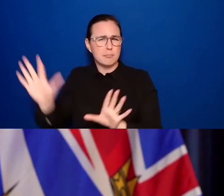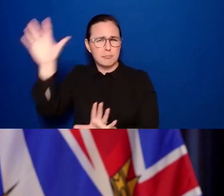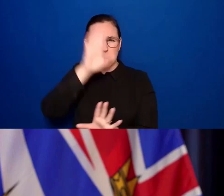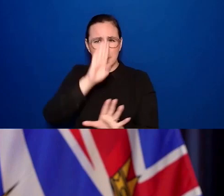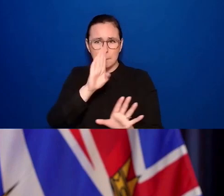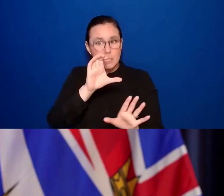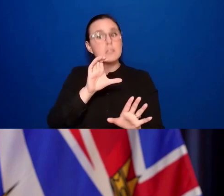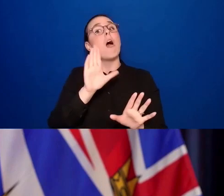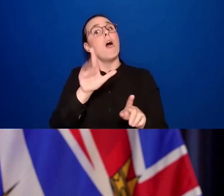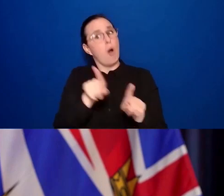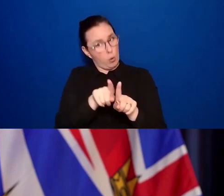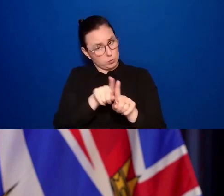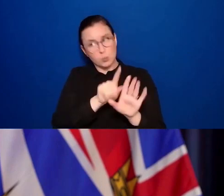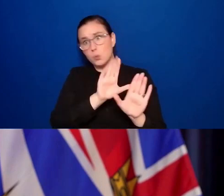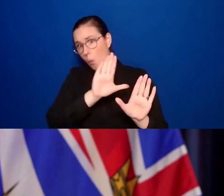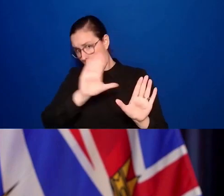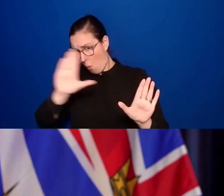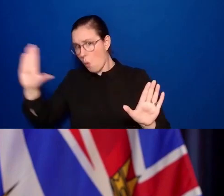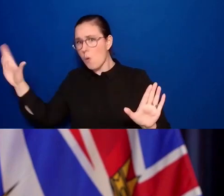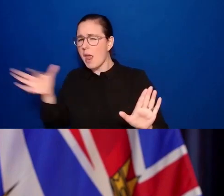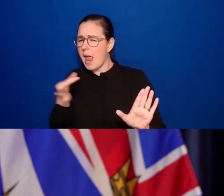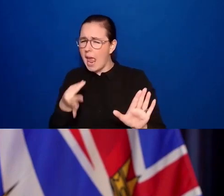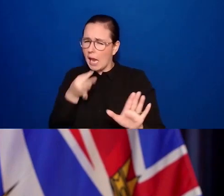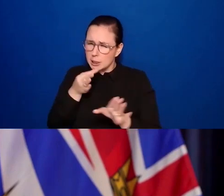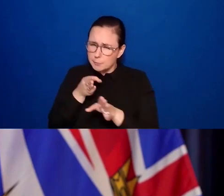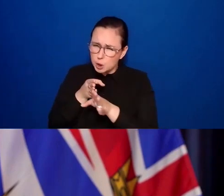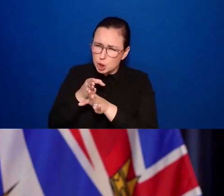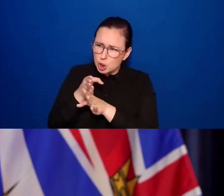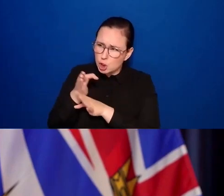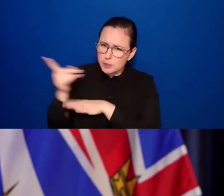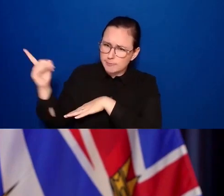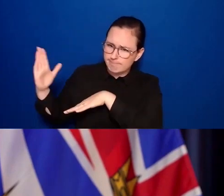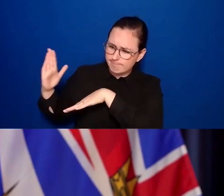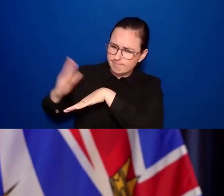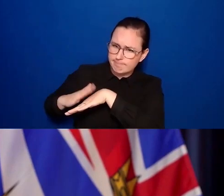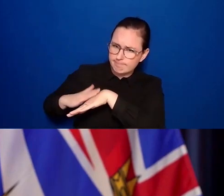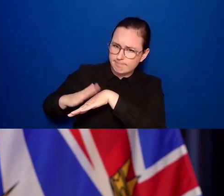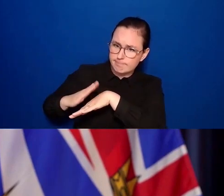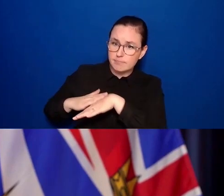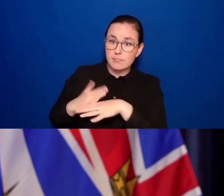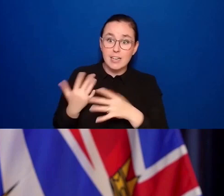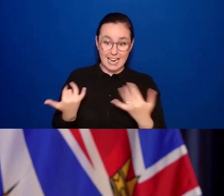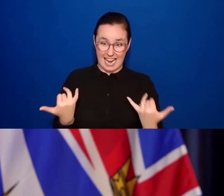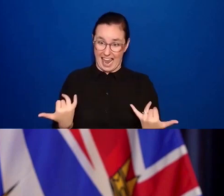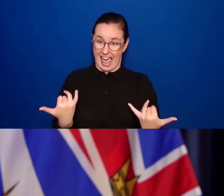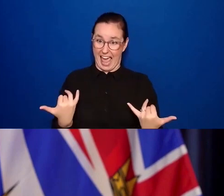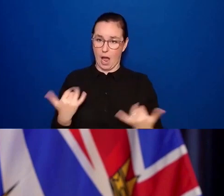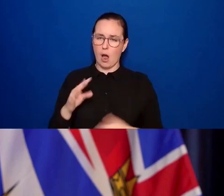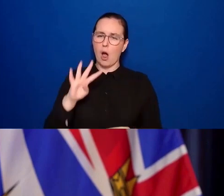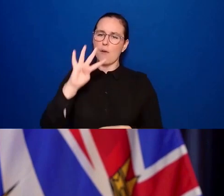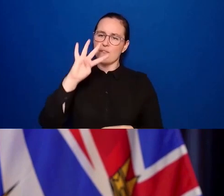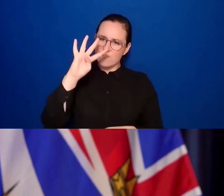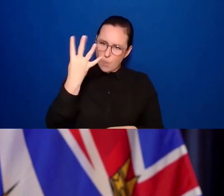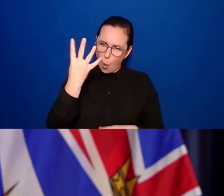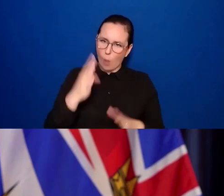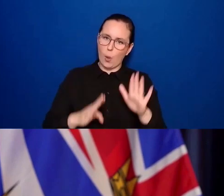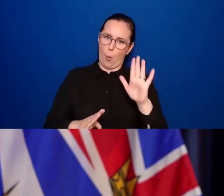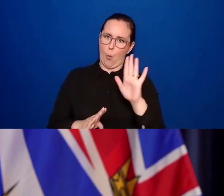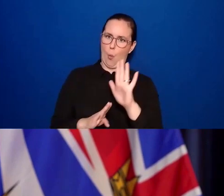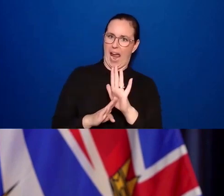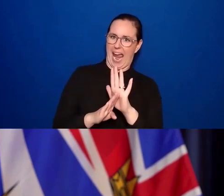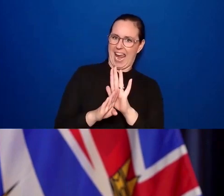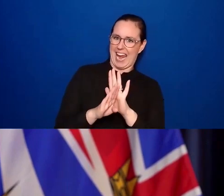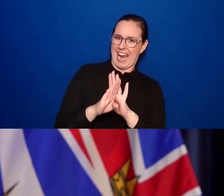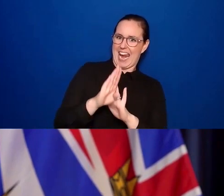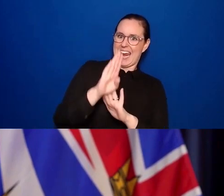the COVID fourth wave is confined largely to those who have not been vaccinated. So are we anxious